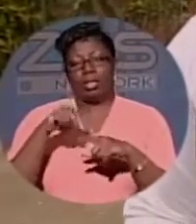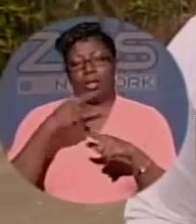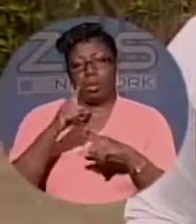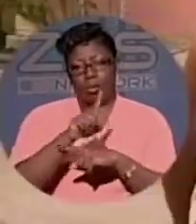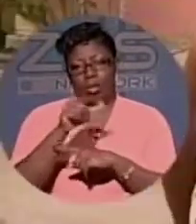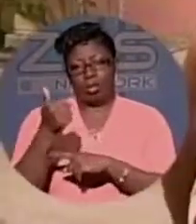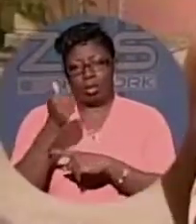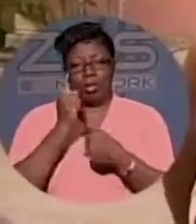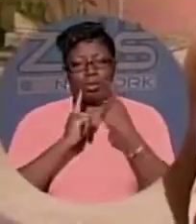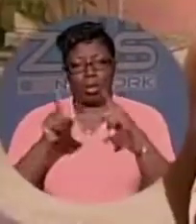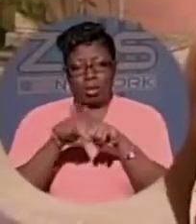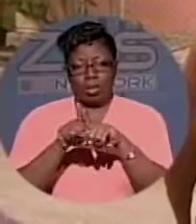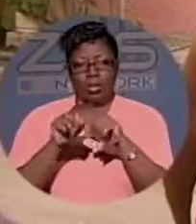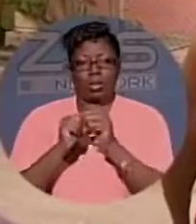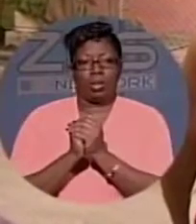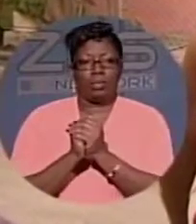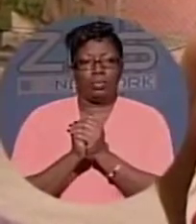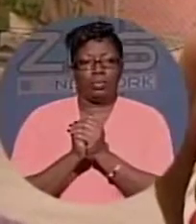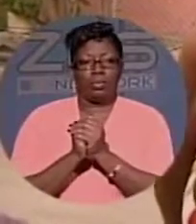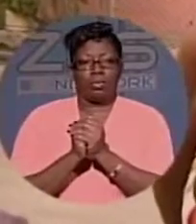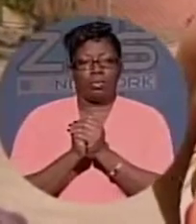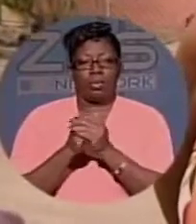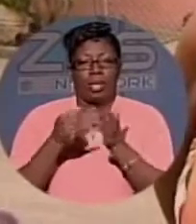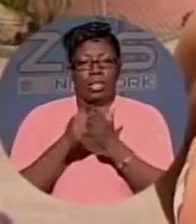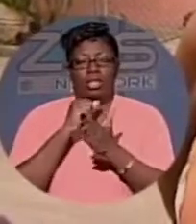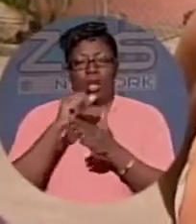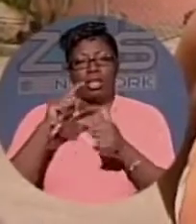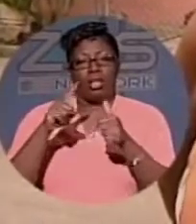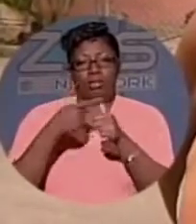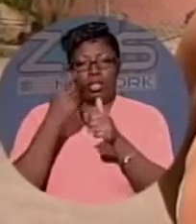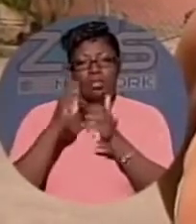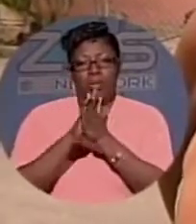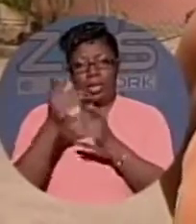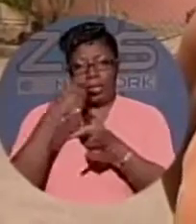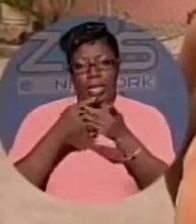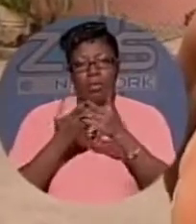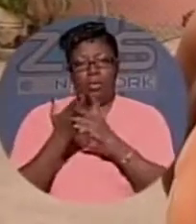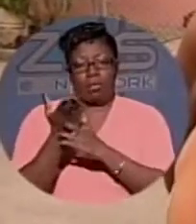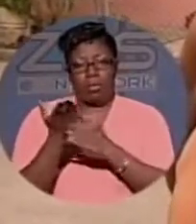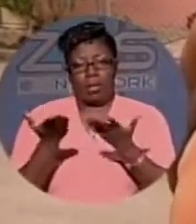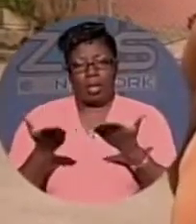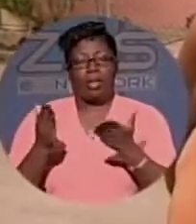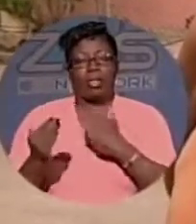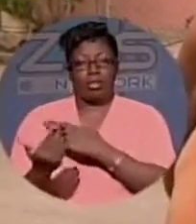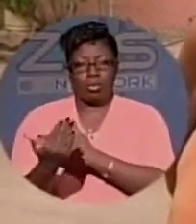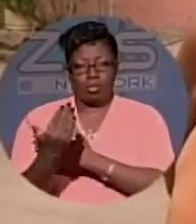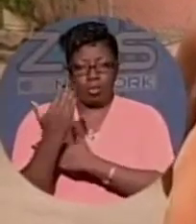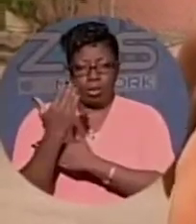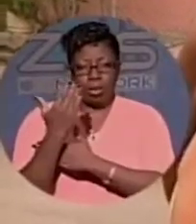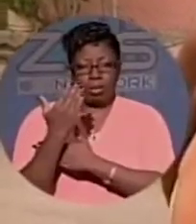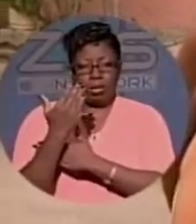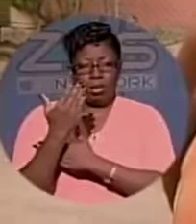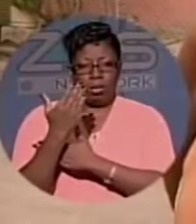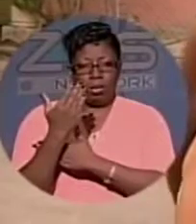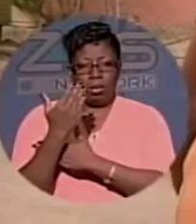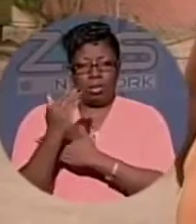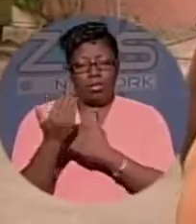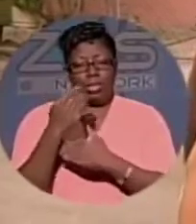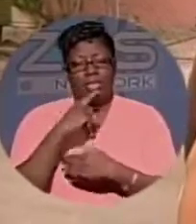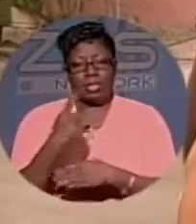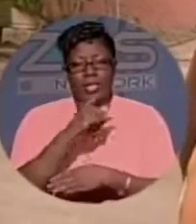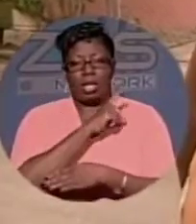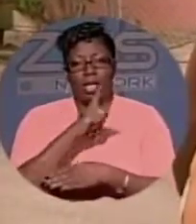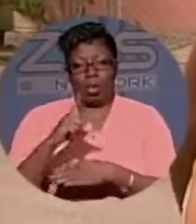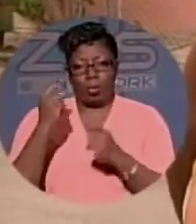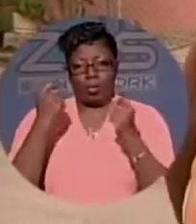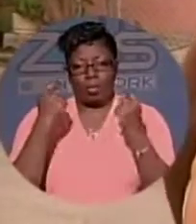live as one. It isn't the first prayer that came through this corner this morning because someone said, Lord, wake me up, and I'd